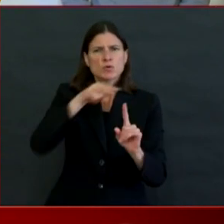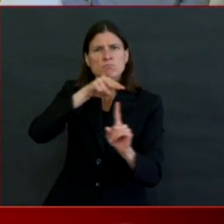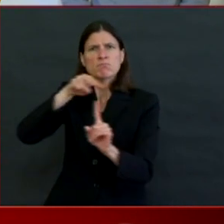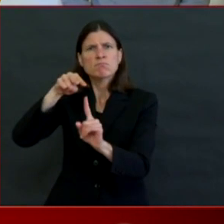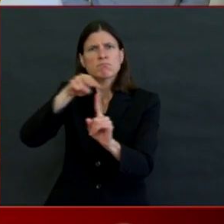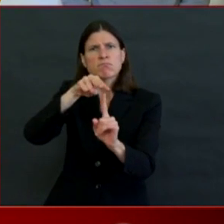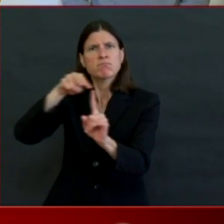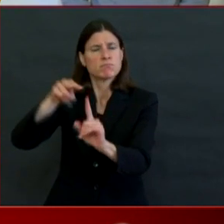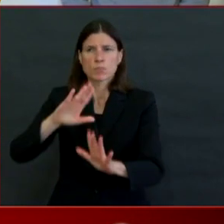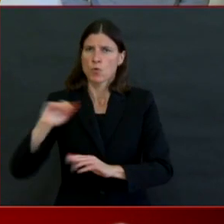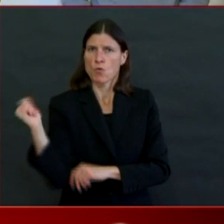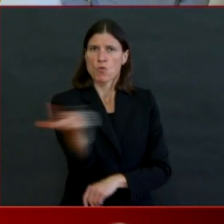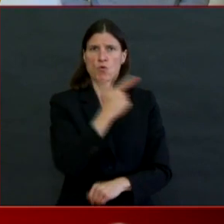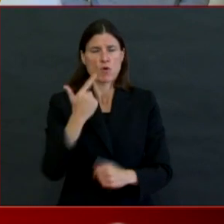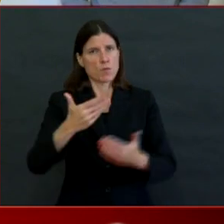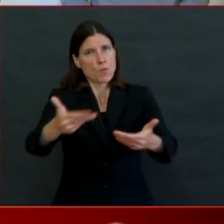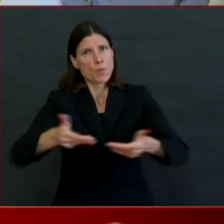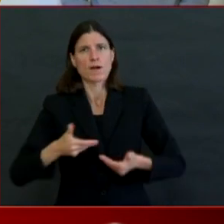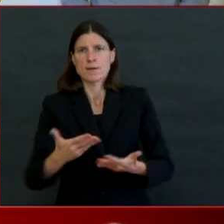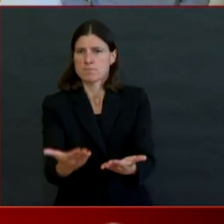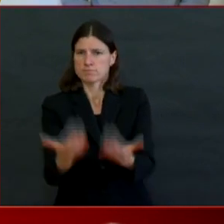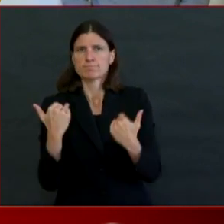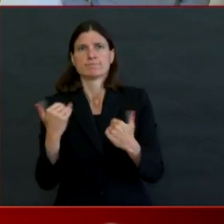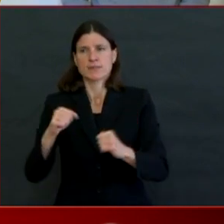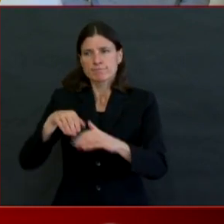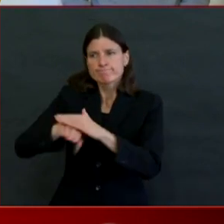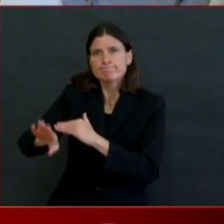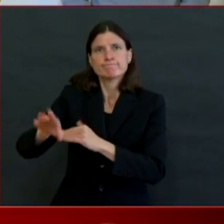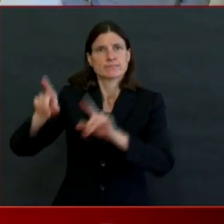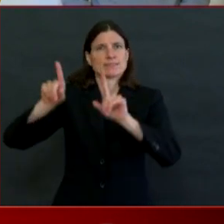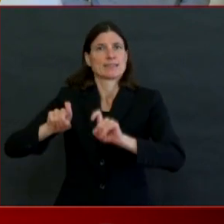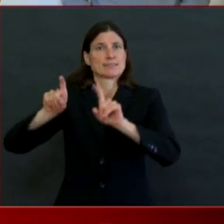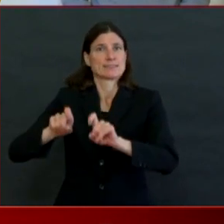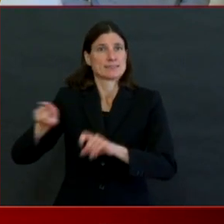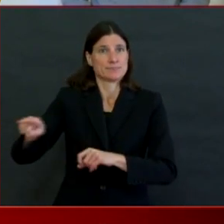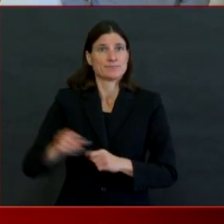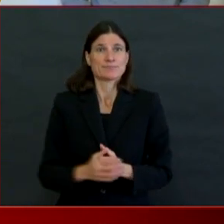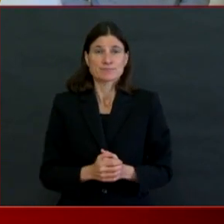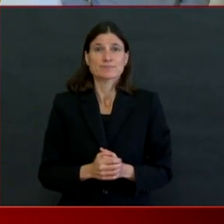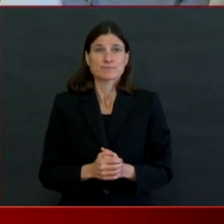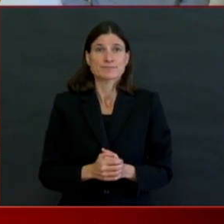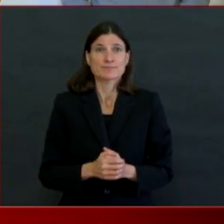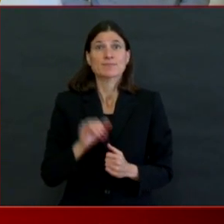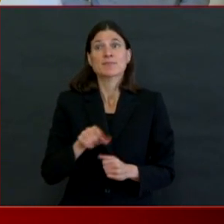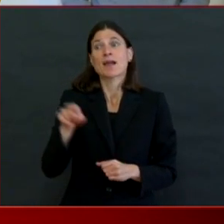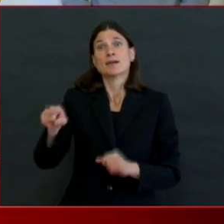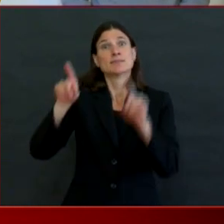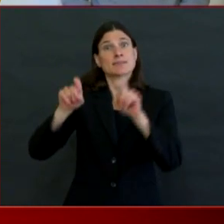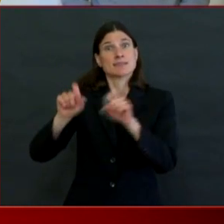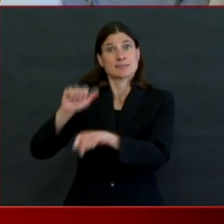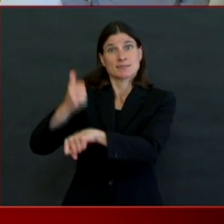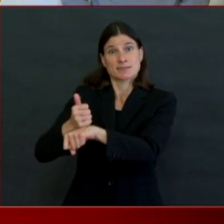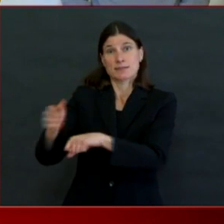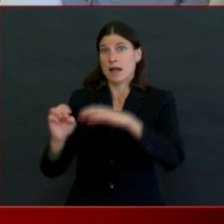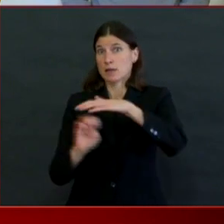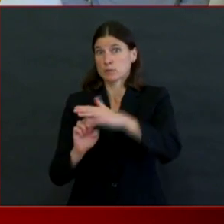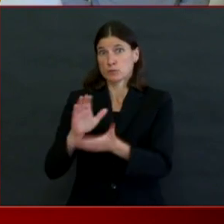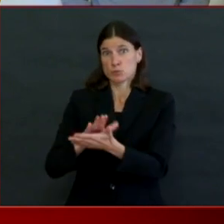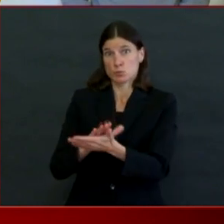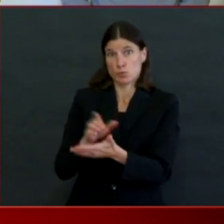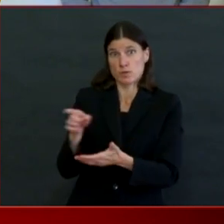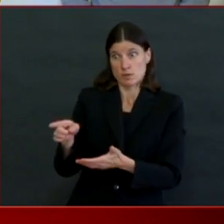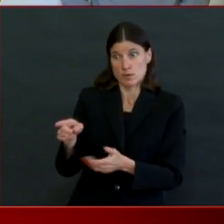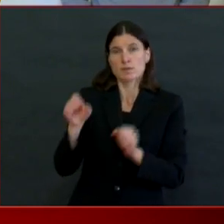or drive through, but we know that many people don't have cars, and we've selected the Bailey Elementary